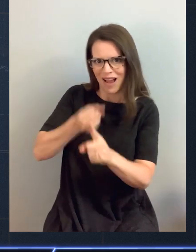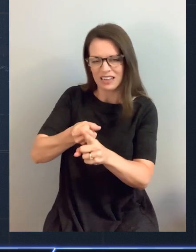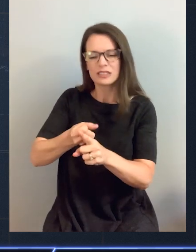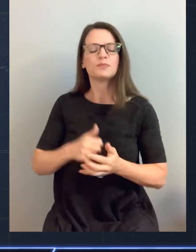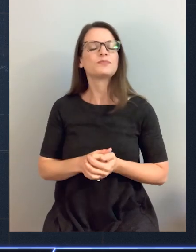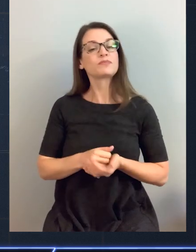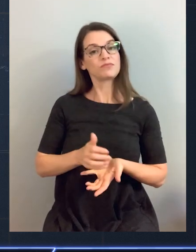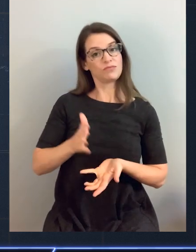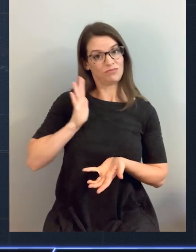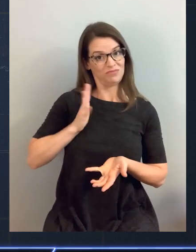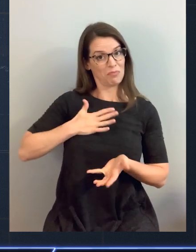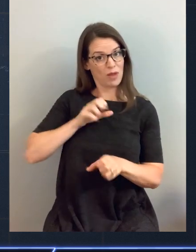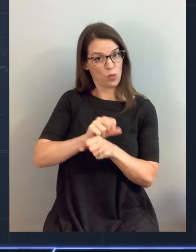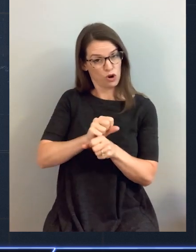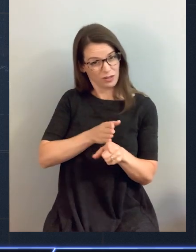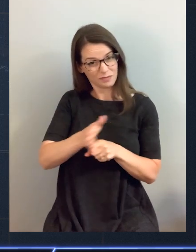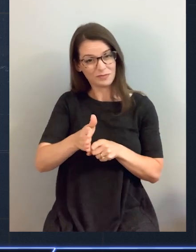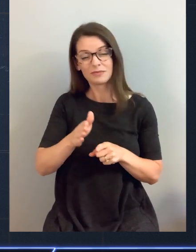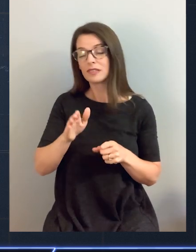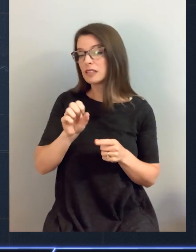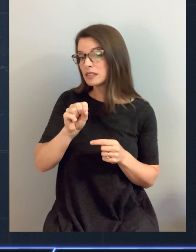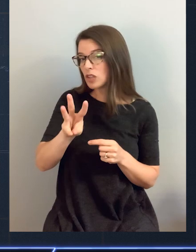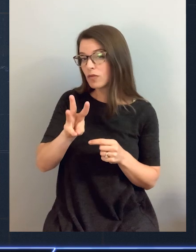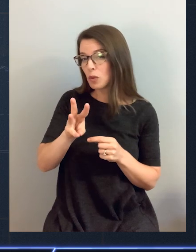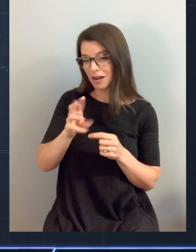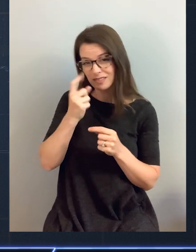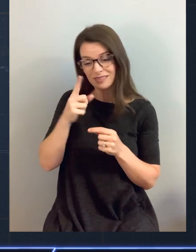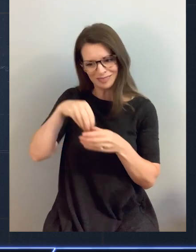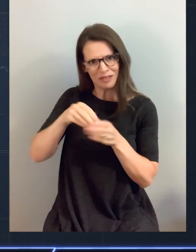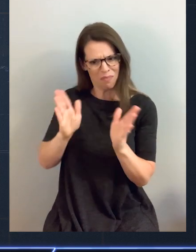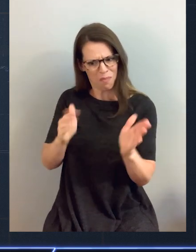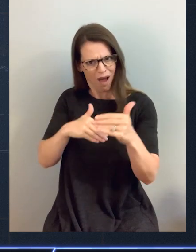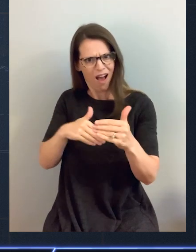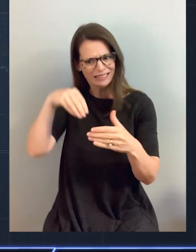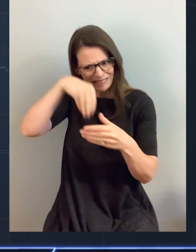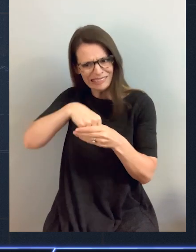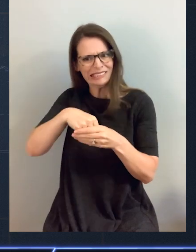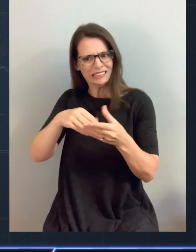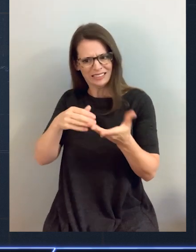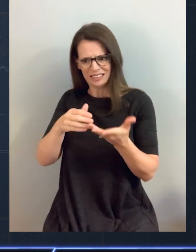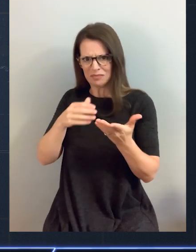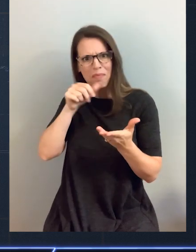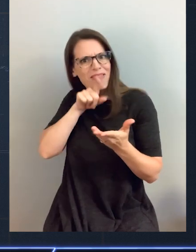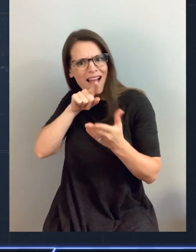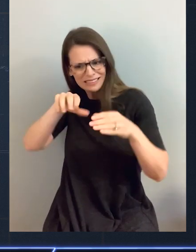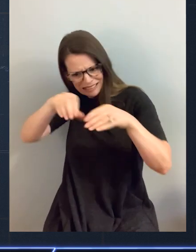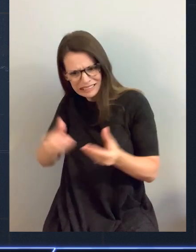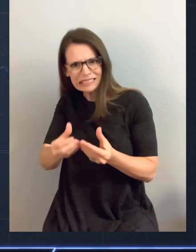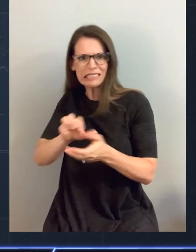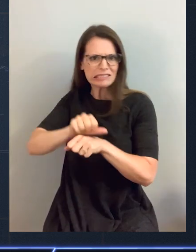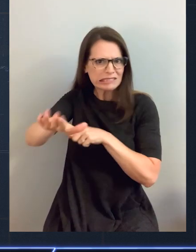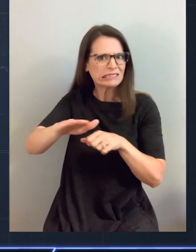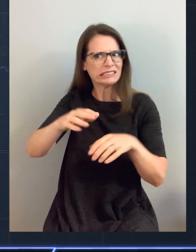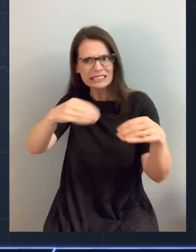Let's be in the shrink wrap software business. The way I looked at this, we'd spend a ton of time designing, coding,